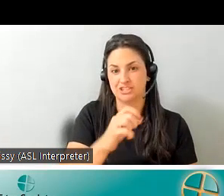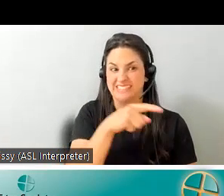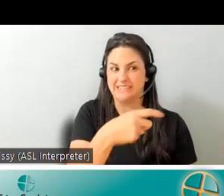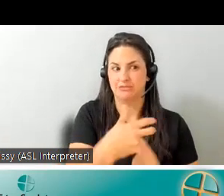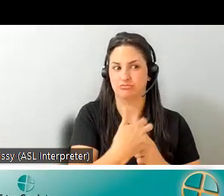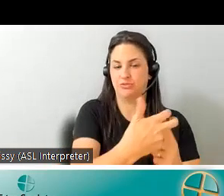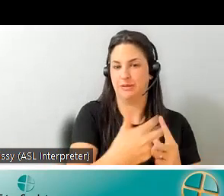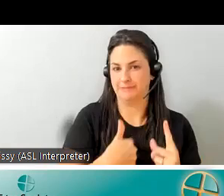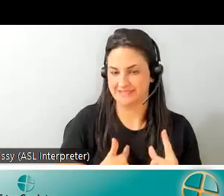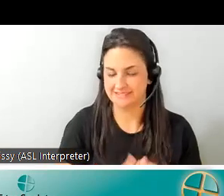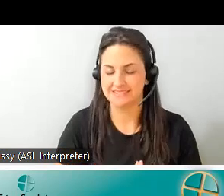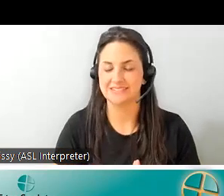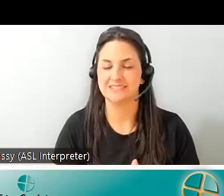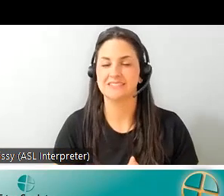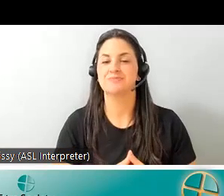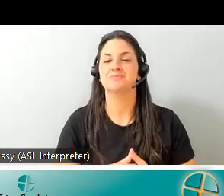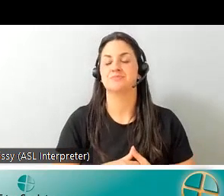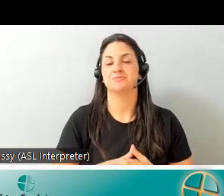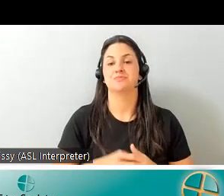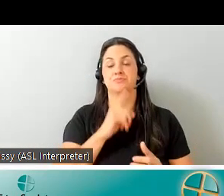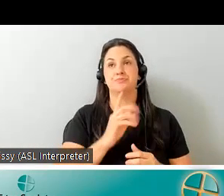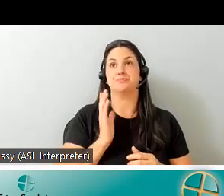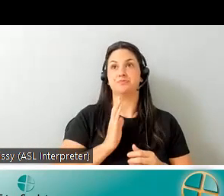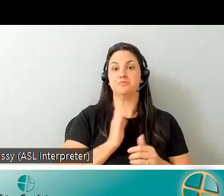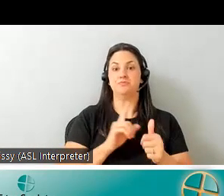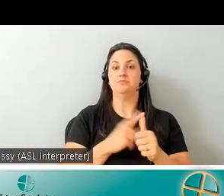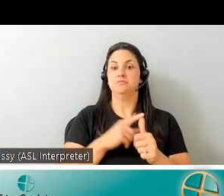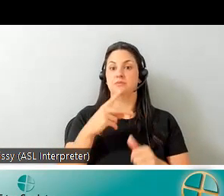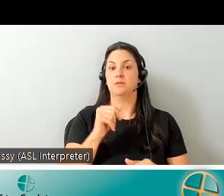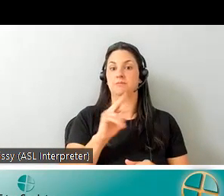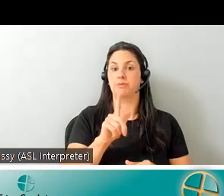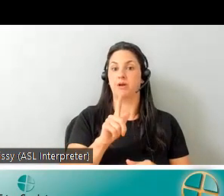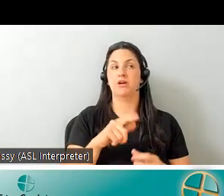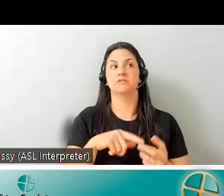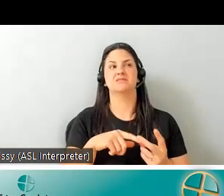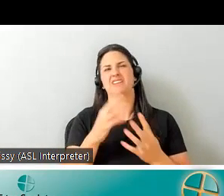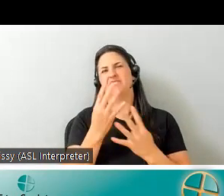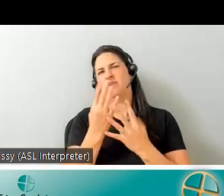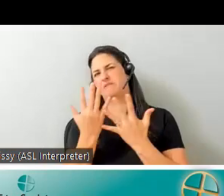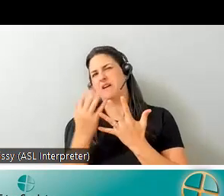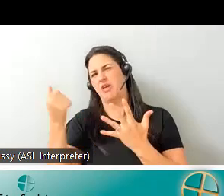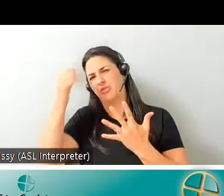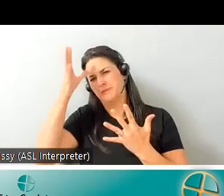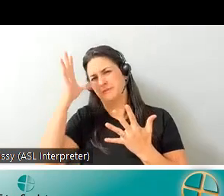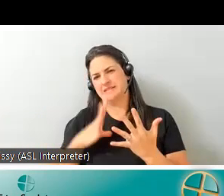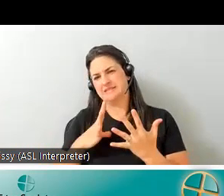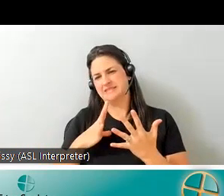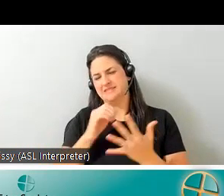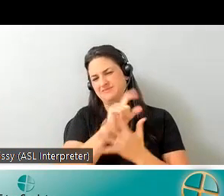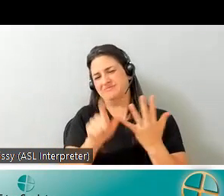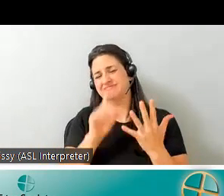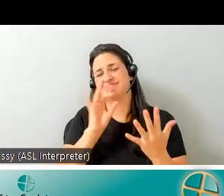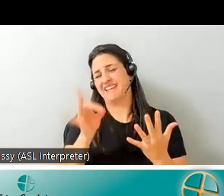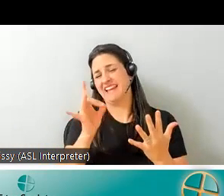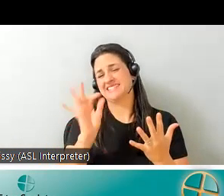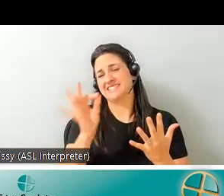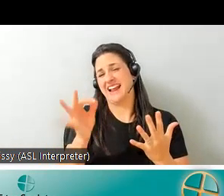and originally the chapter was paul and four or five other guys who are probably all in their 80s and